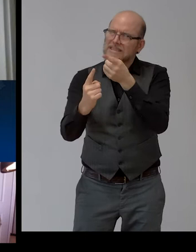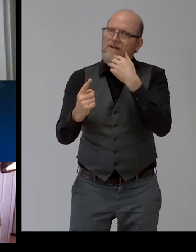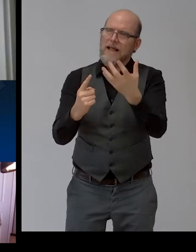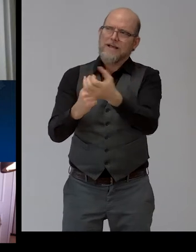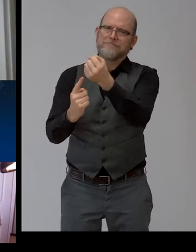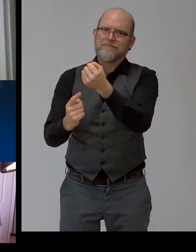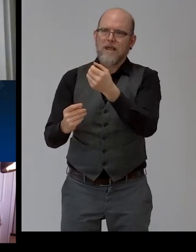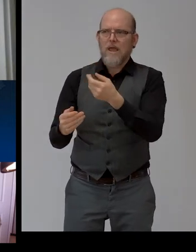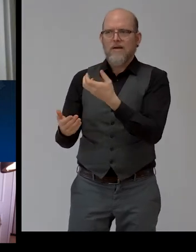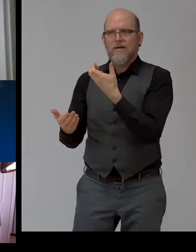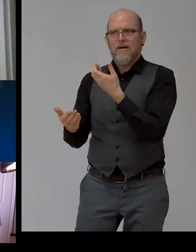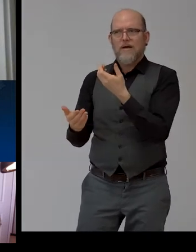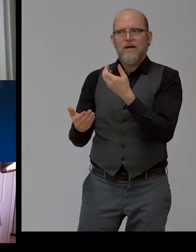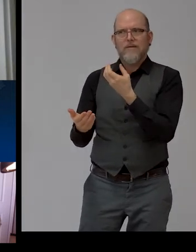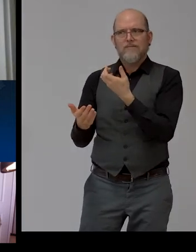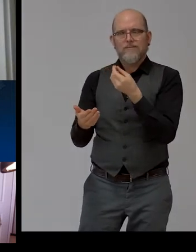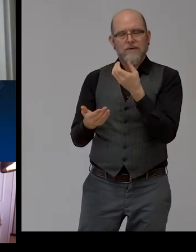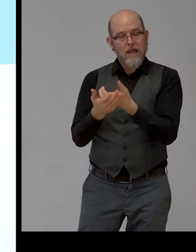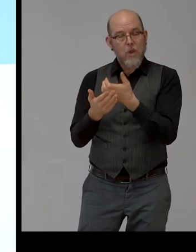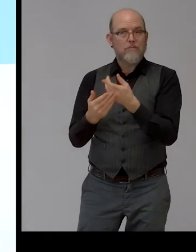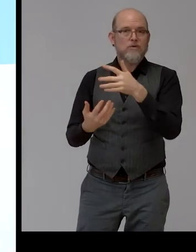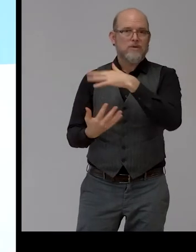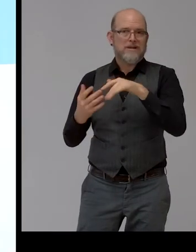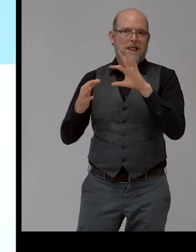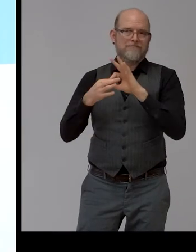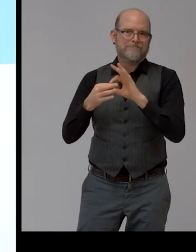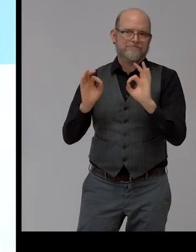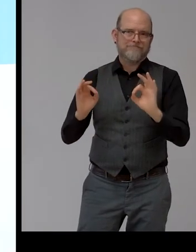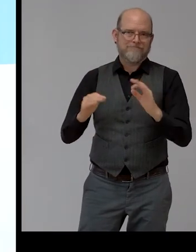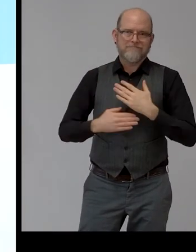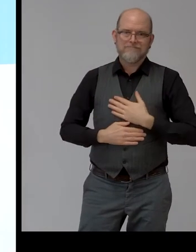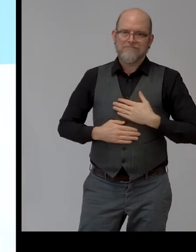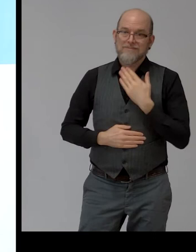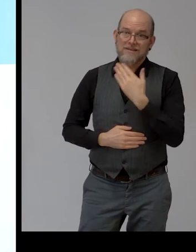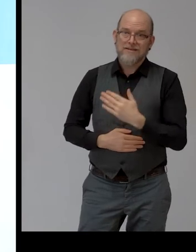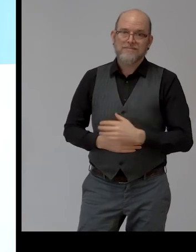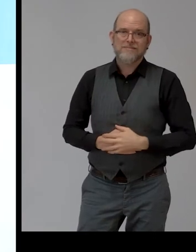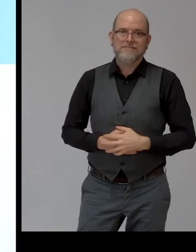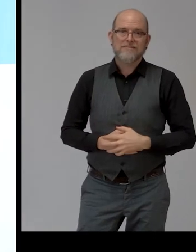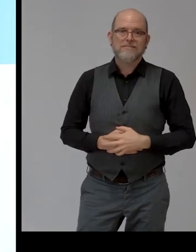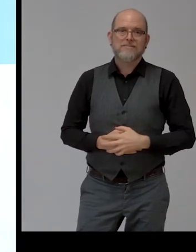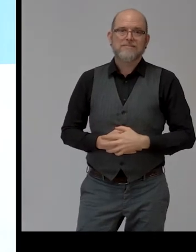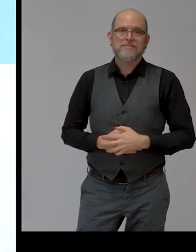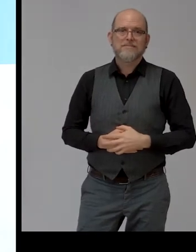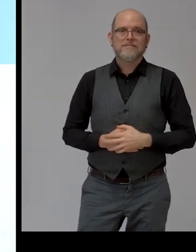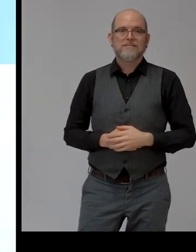are the AFB group. Thank you. Thank you very much. And our next guest is IKEA Russia, please.